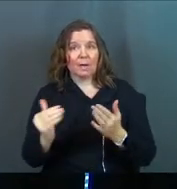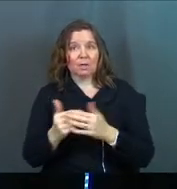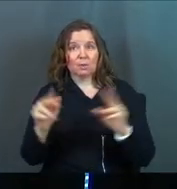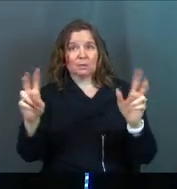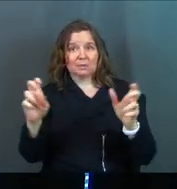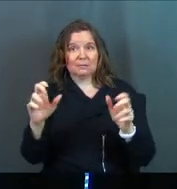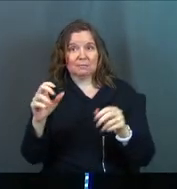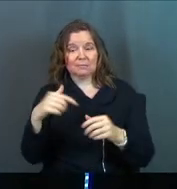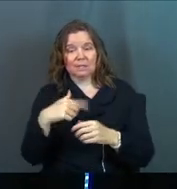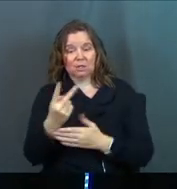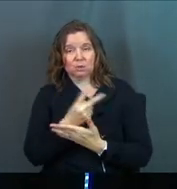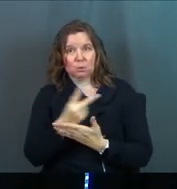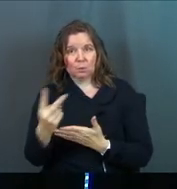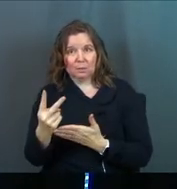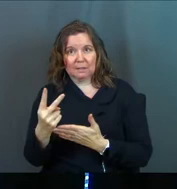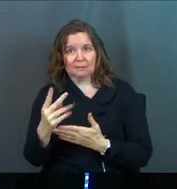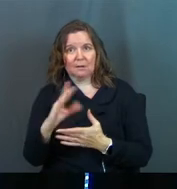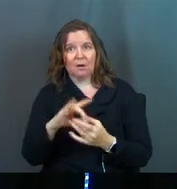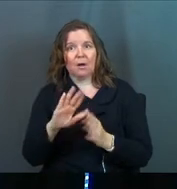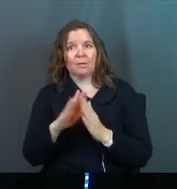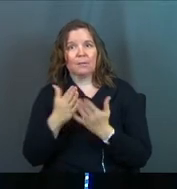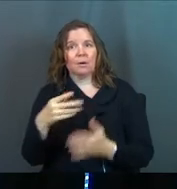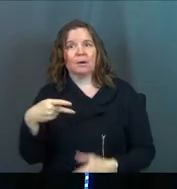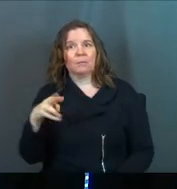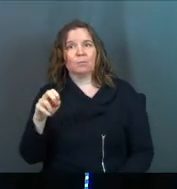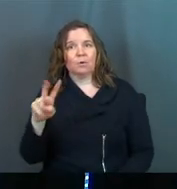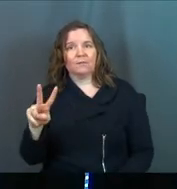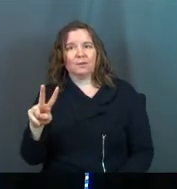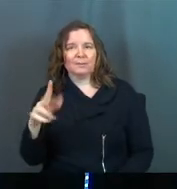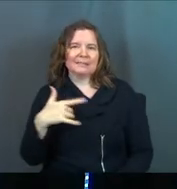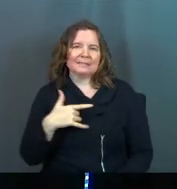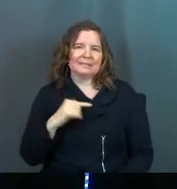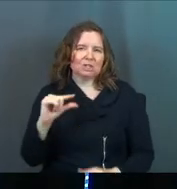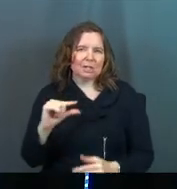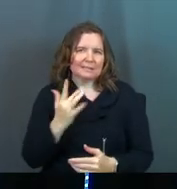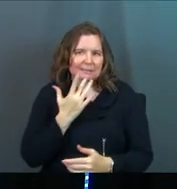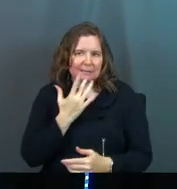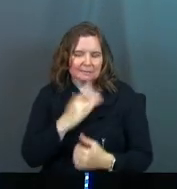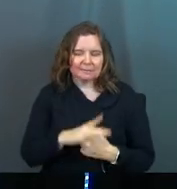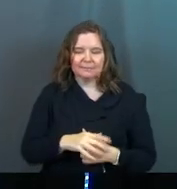new series, by the way, in two weeks, all on the book of Proverbs. This is just a taster.